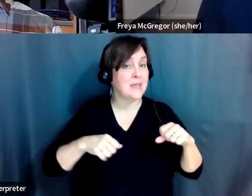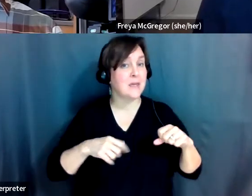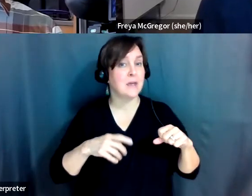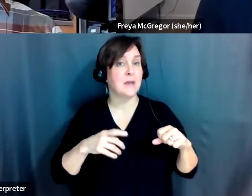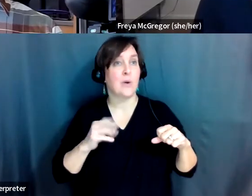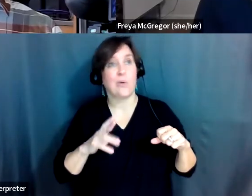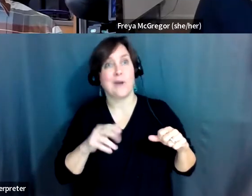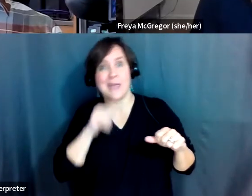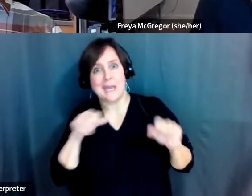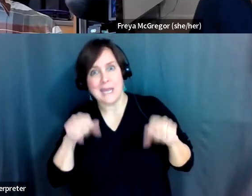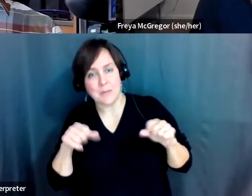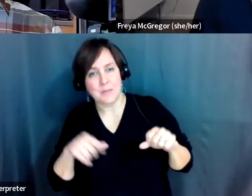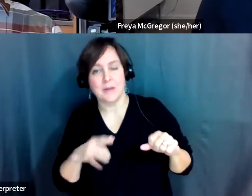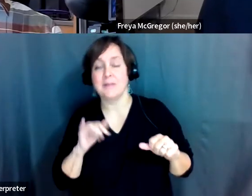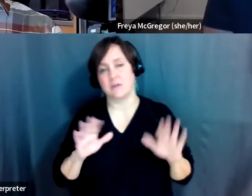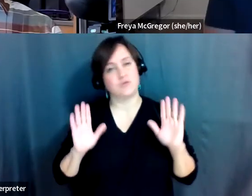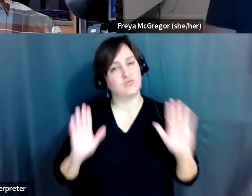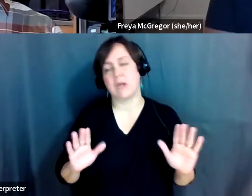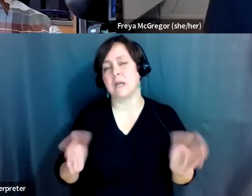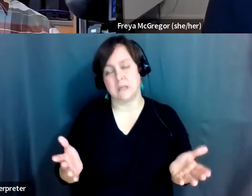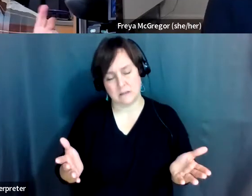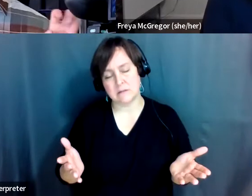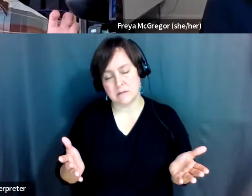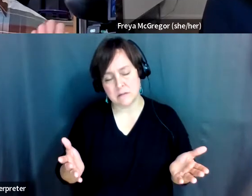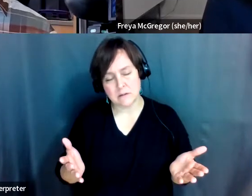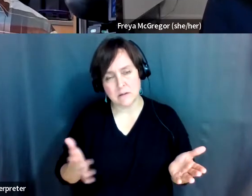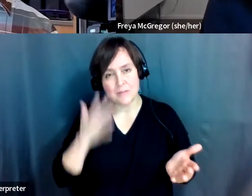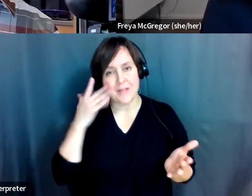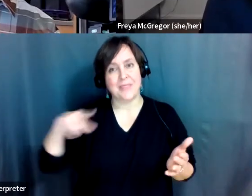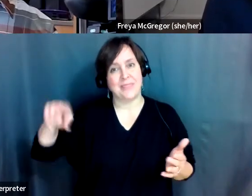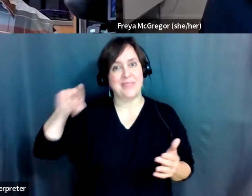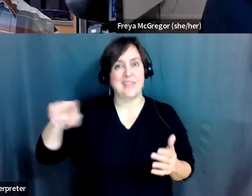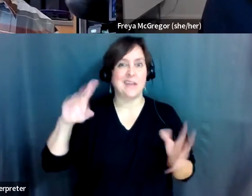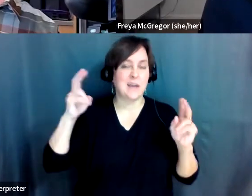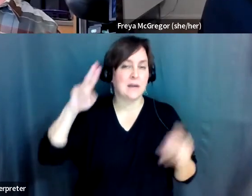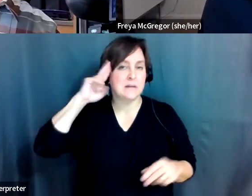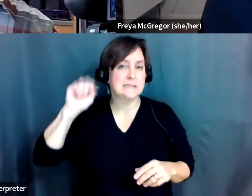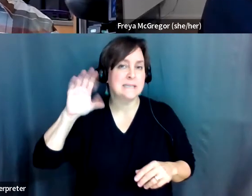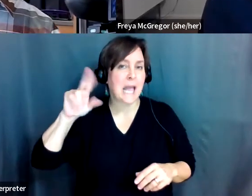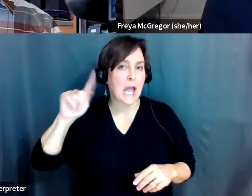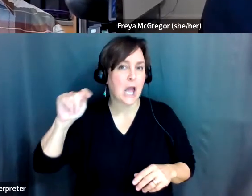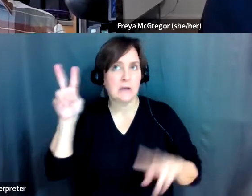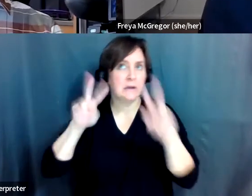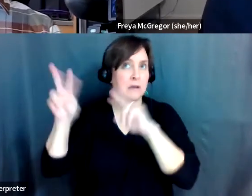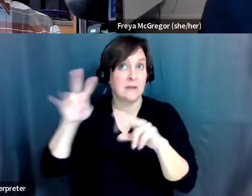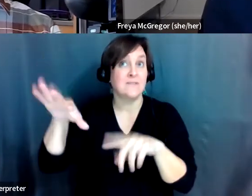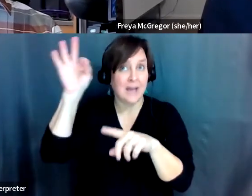capabilities is great, because then they can actually scout for you. It's like, okay, let's get up here, let's look this way.